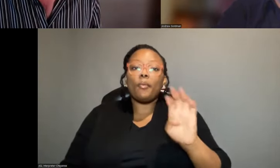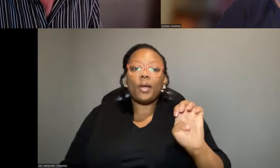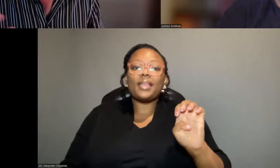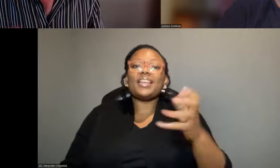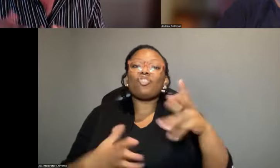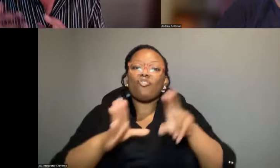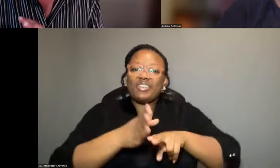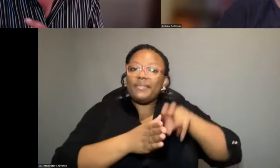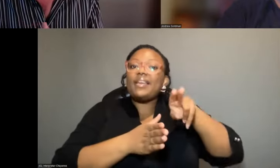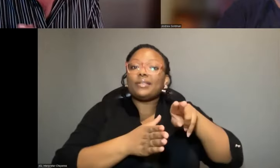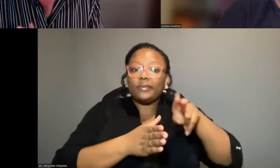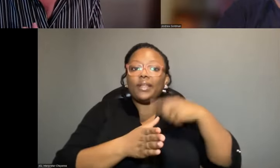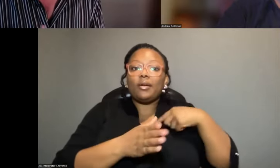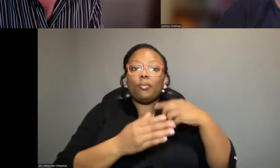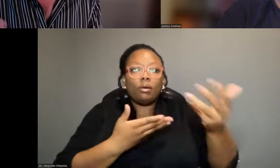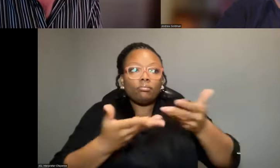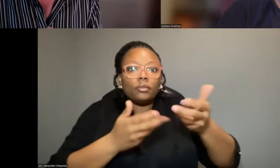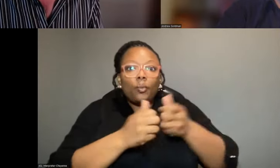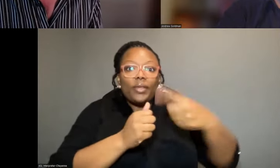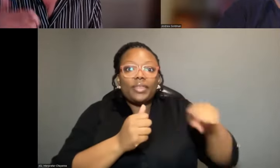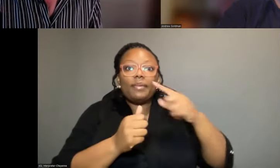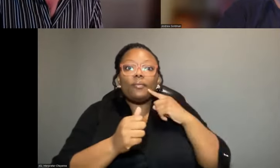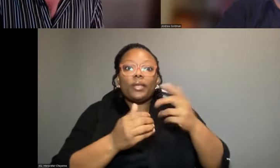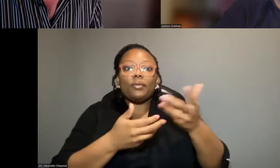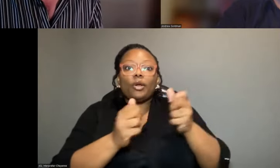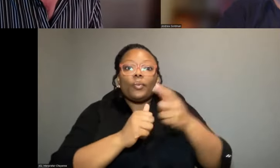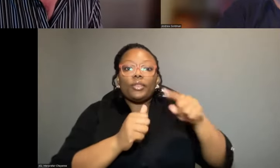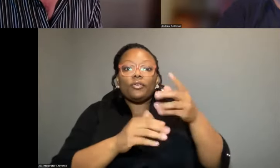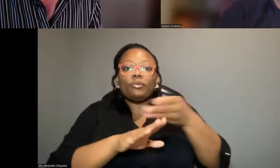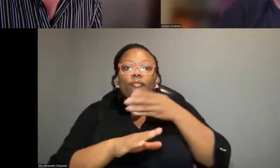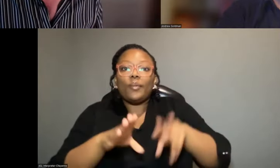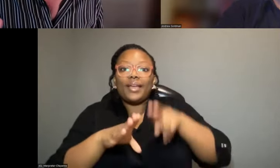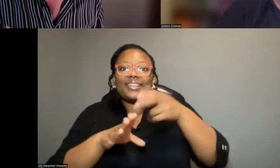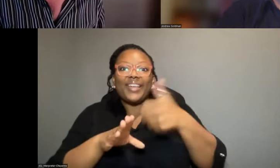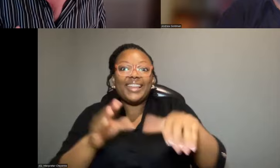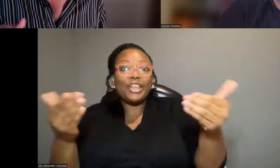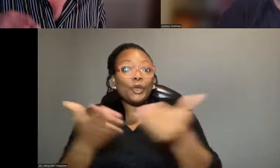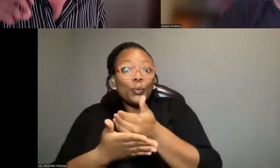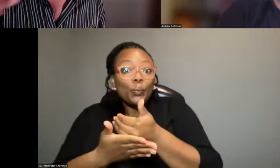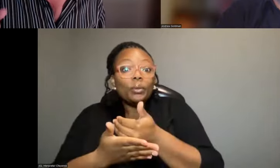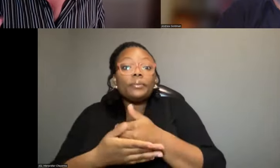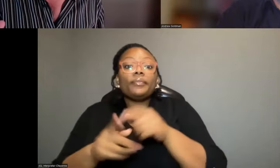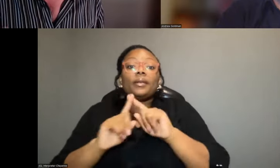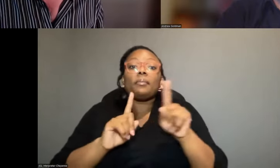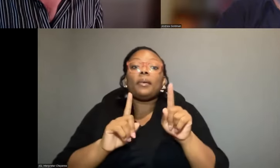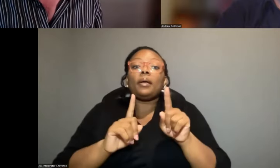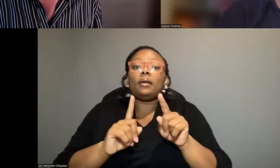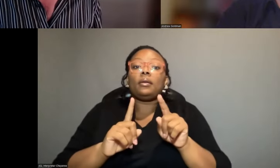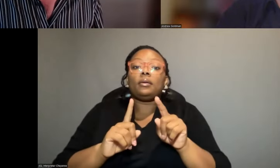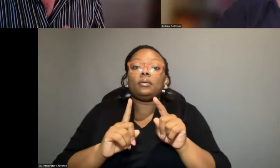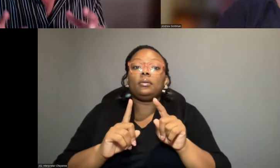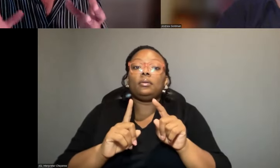excavated, and we're negotiating whether we could work with those before we actually excavate anything new. But we also have